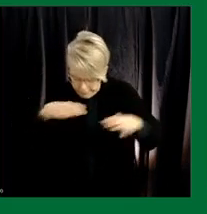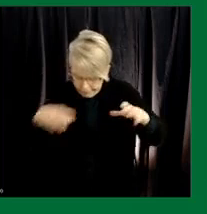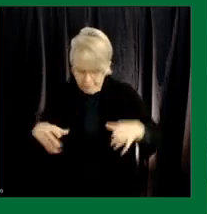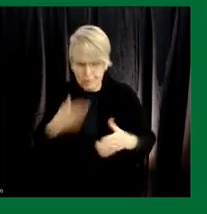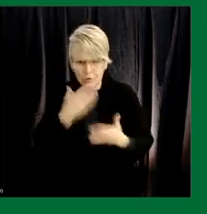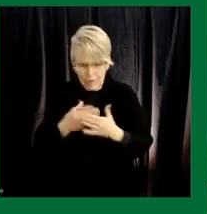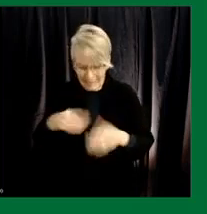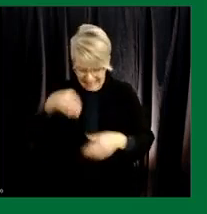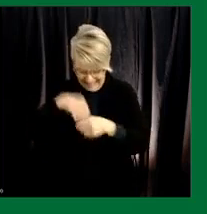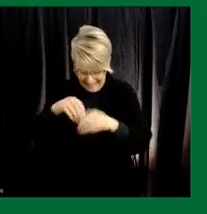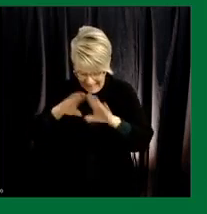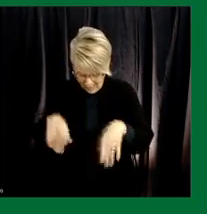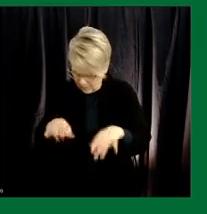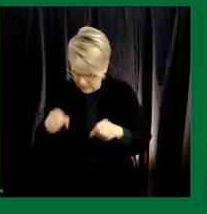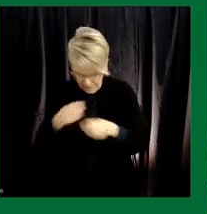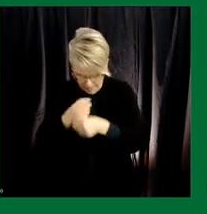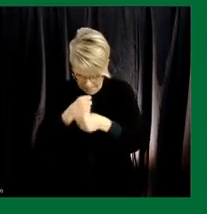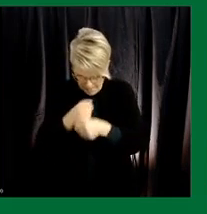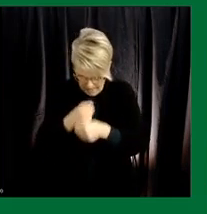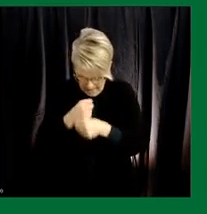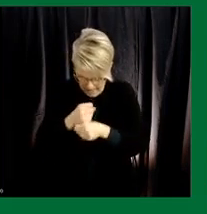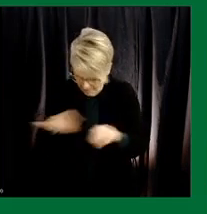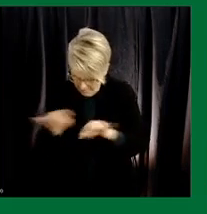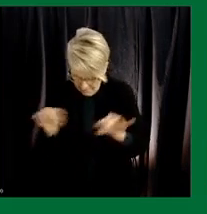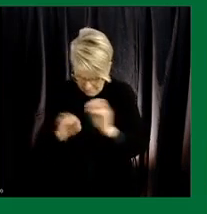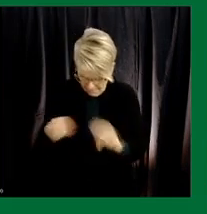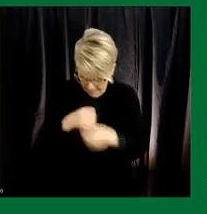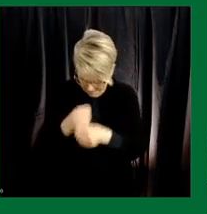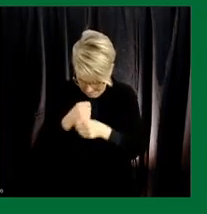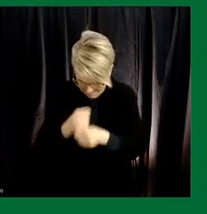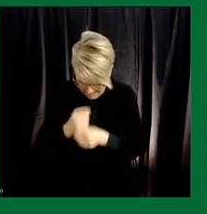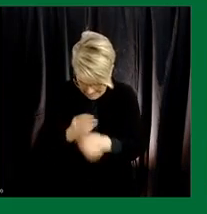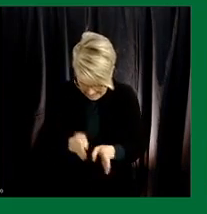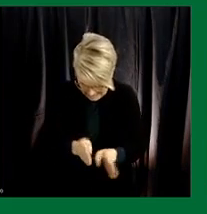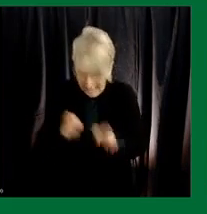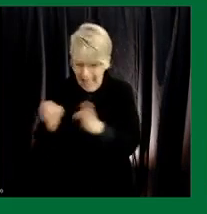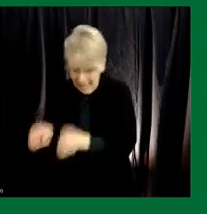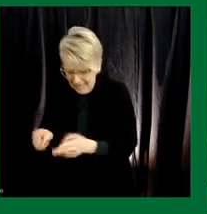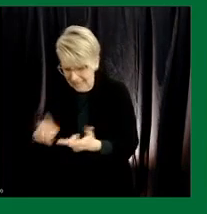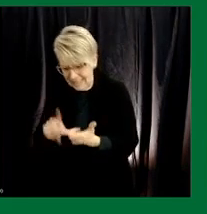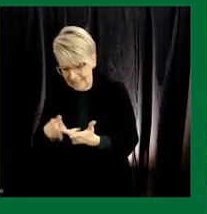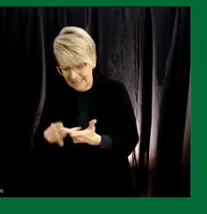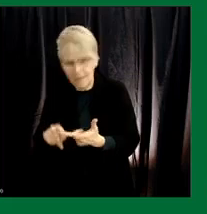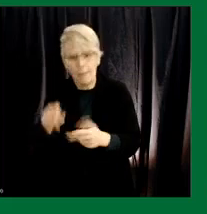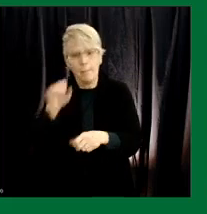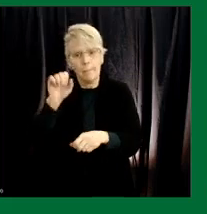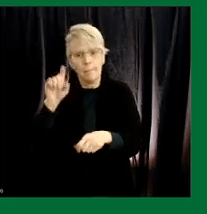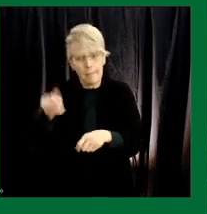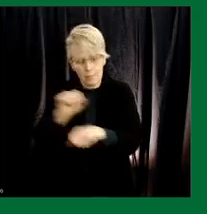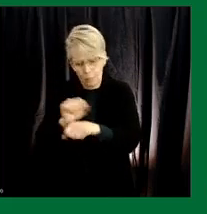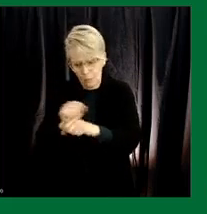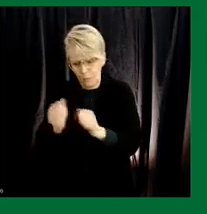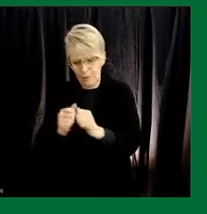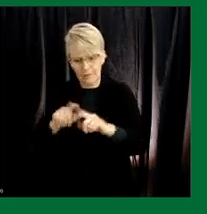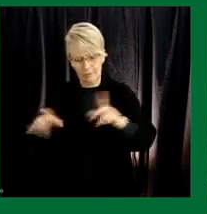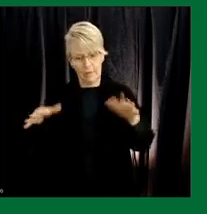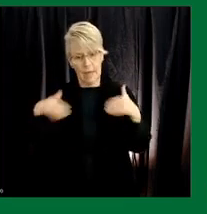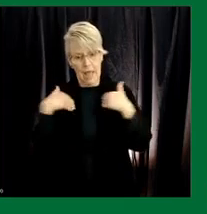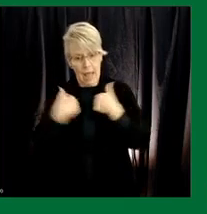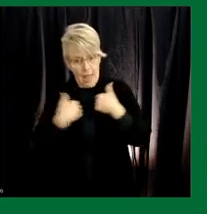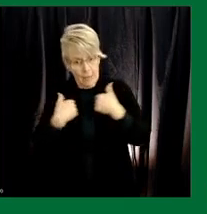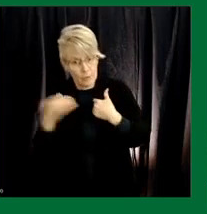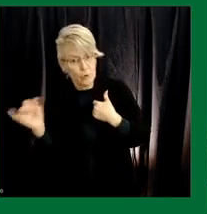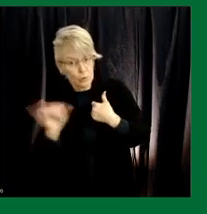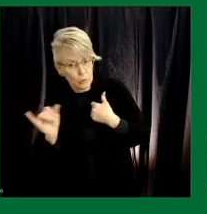quickly manufacture your clinical grade material and lastly you have to have the ability to work with a wide range of animals from which